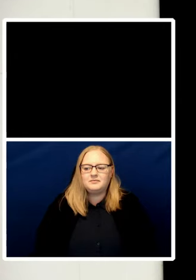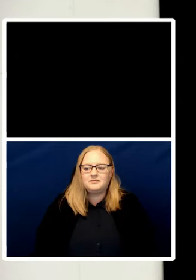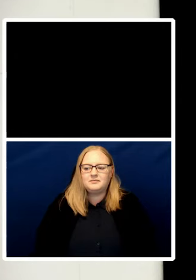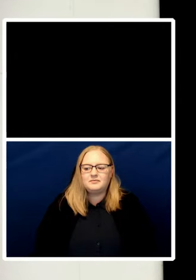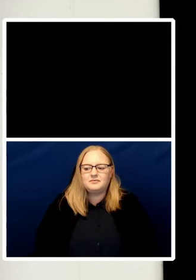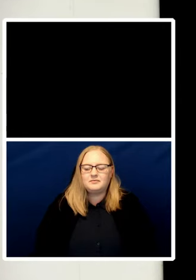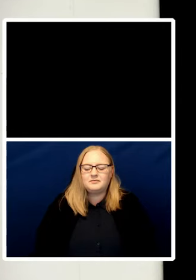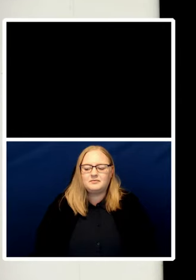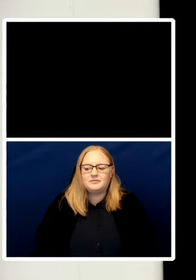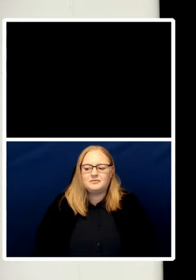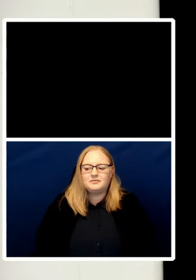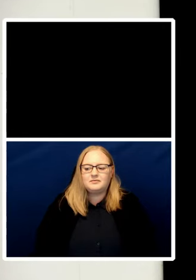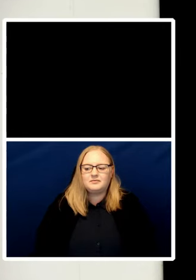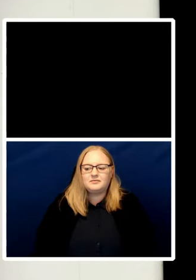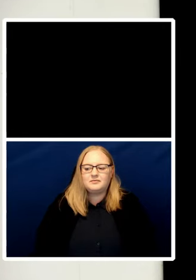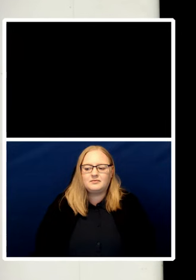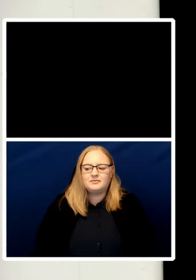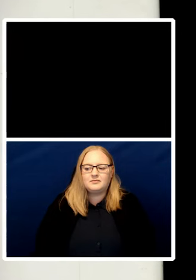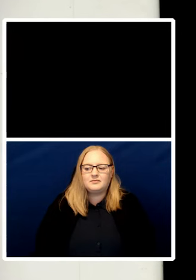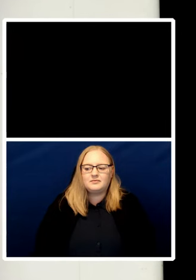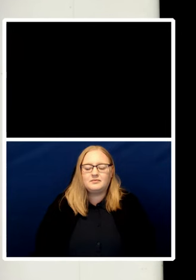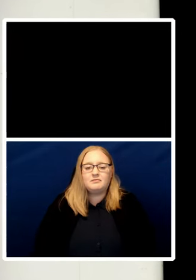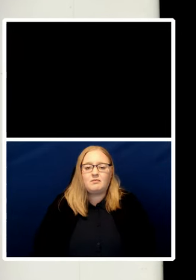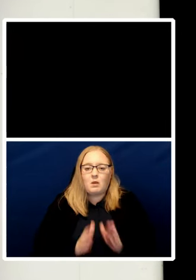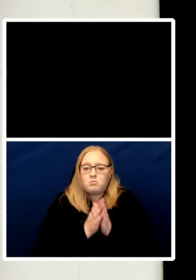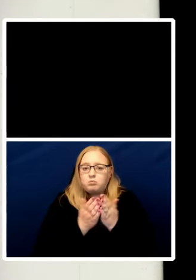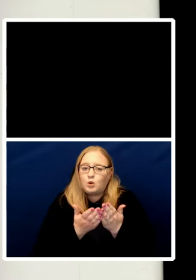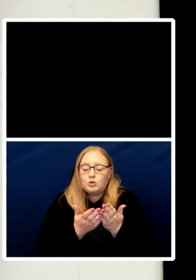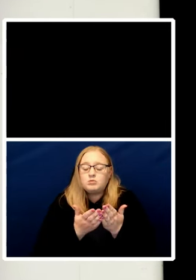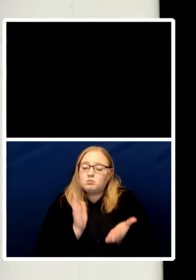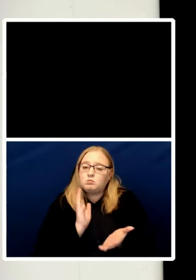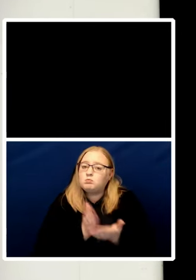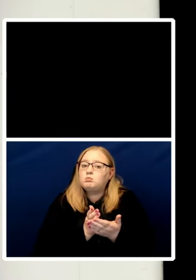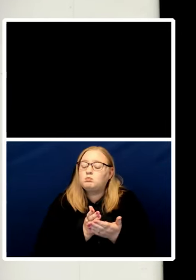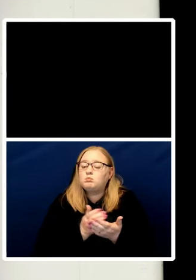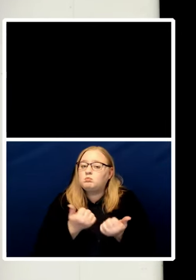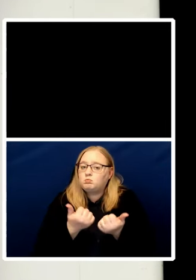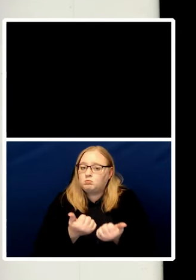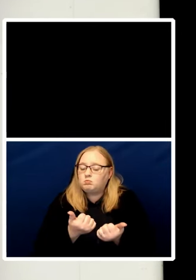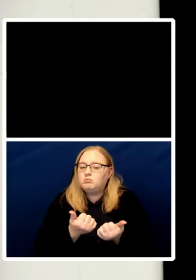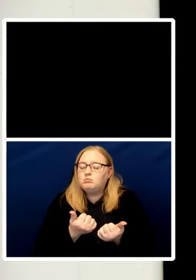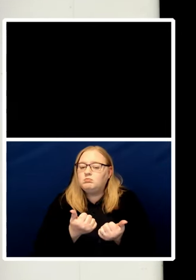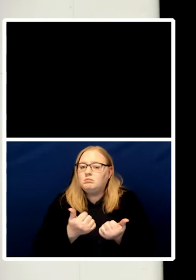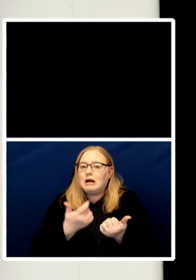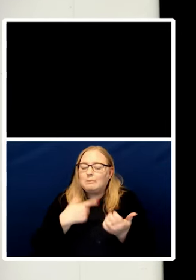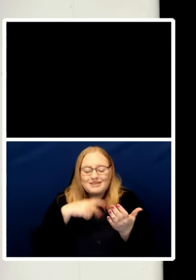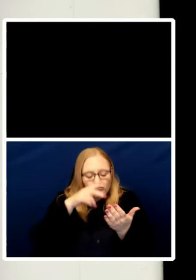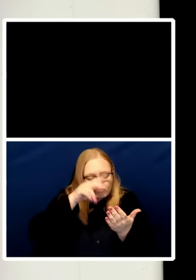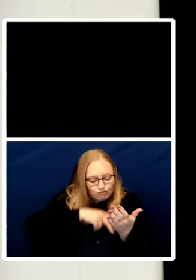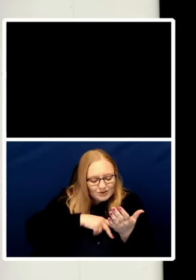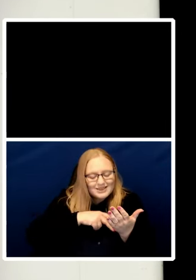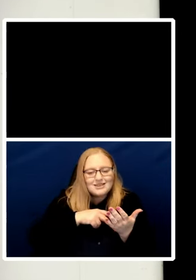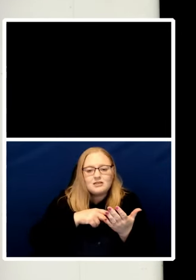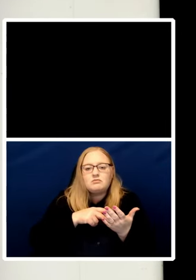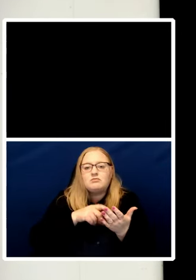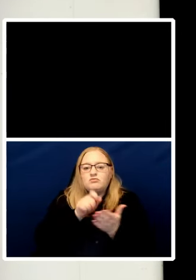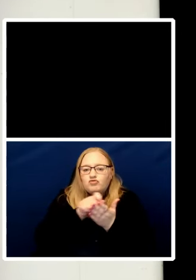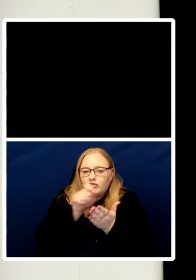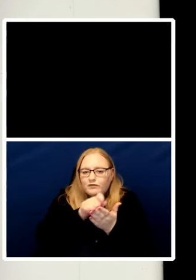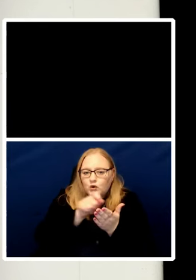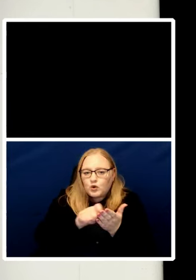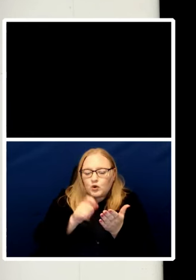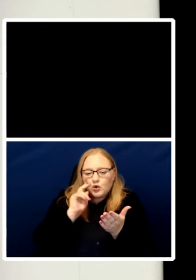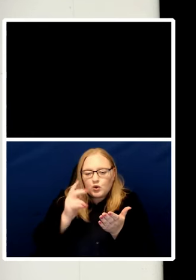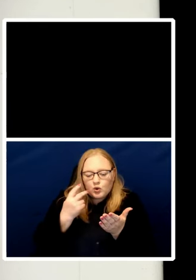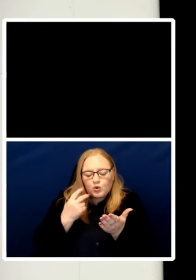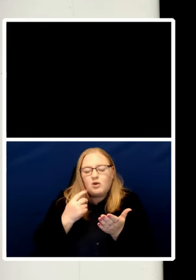I think this is a very good book actually I reviewed it for the Irish Times on Saturday and when